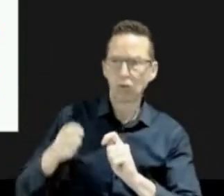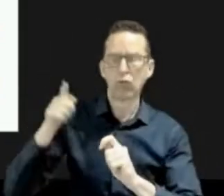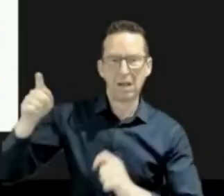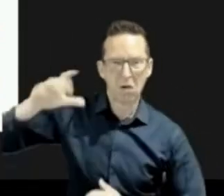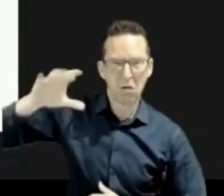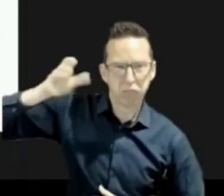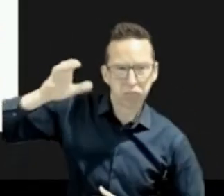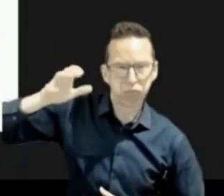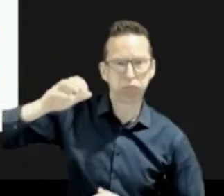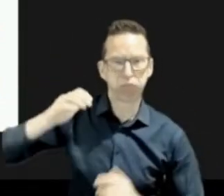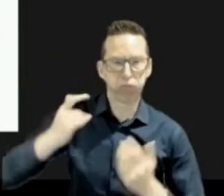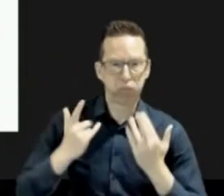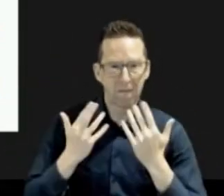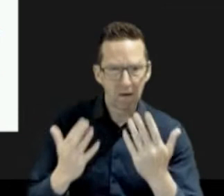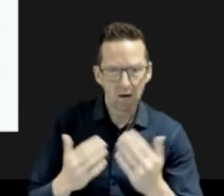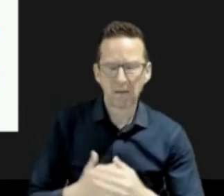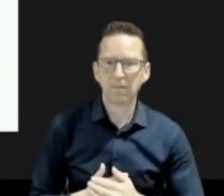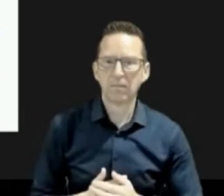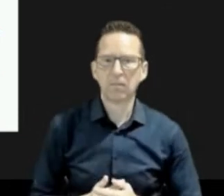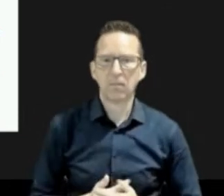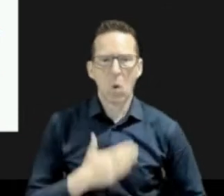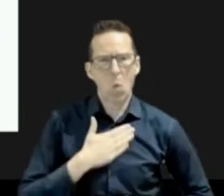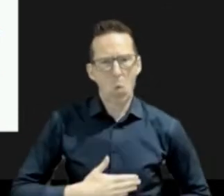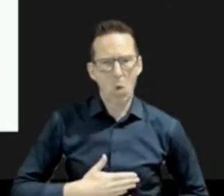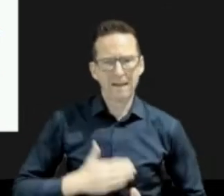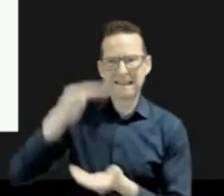necessary to reduce the size of future disasters. Thank you.